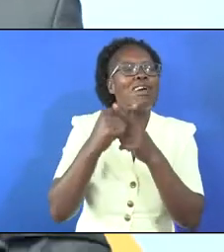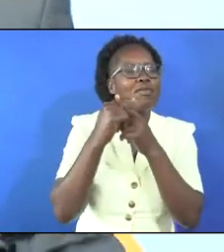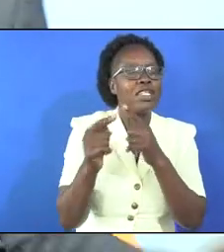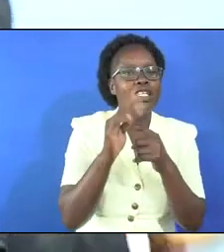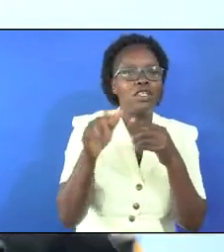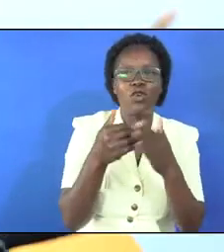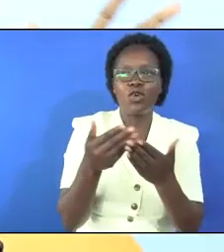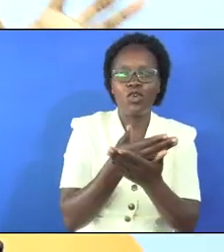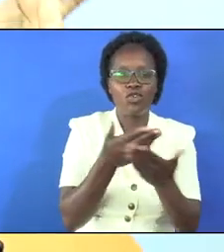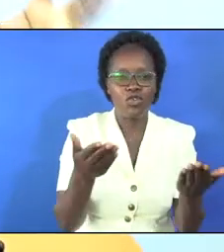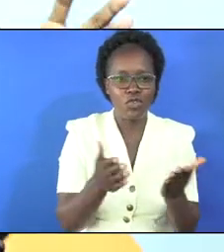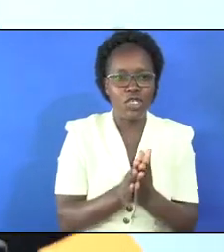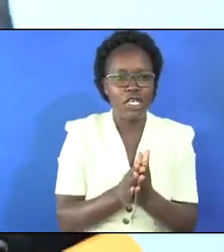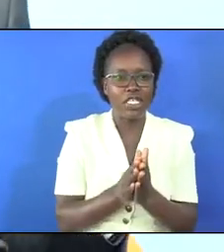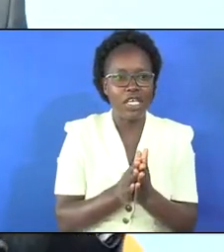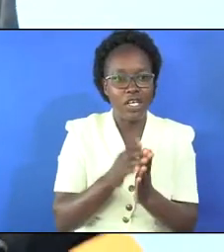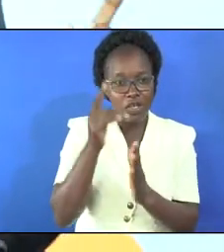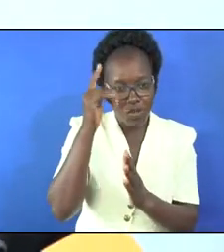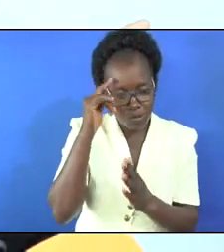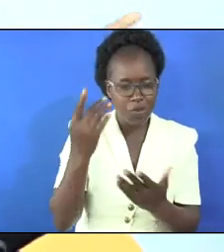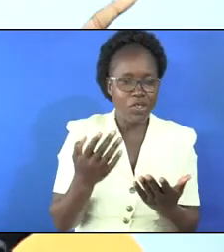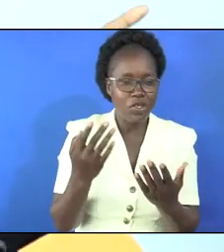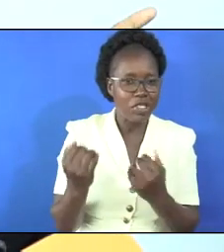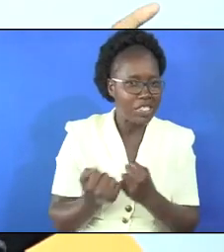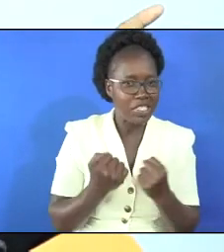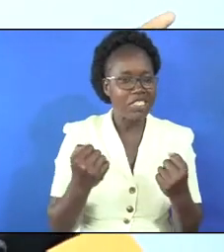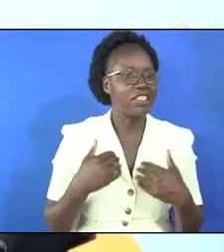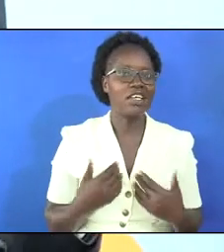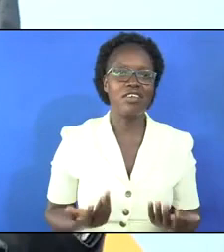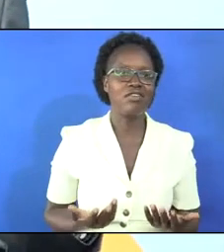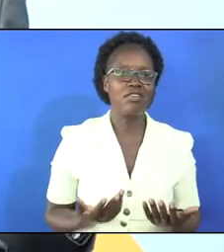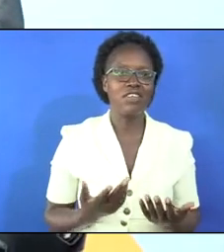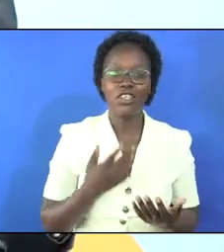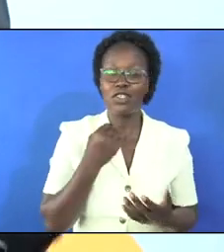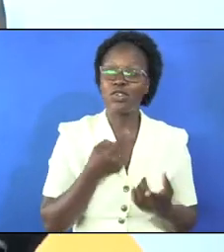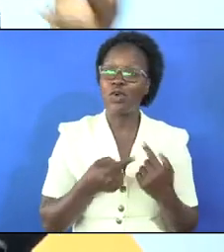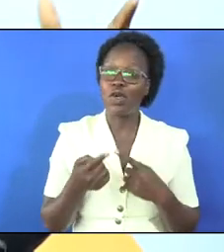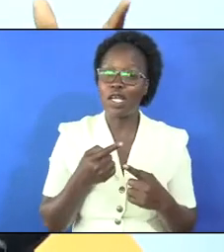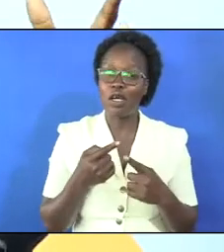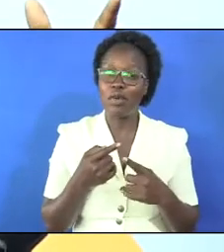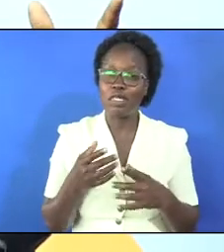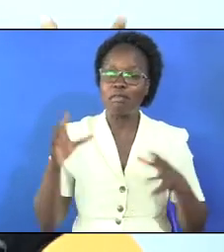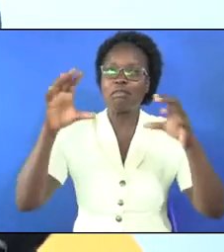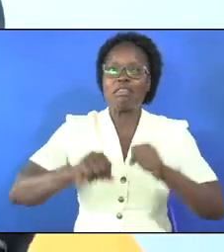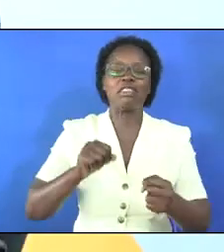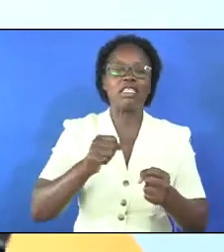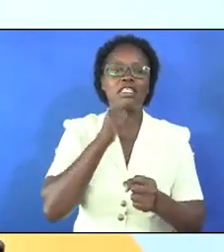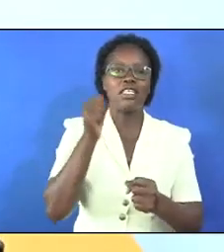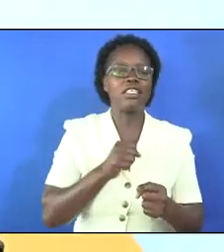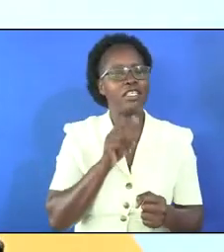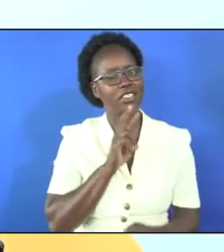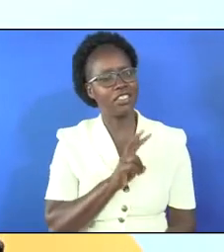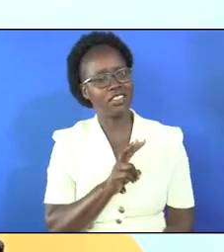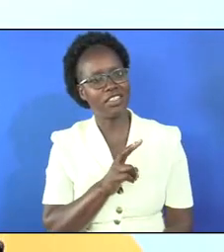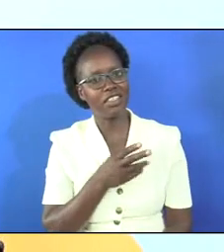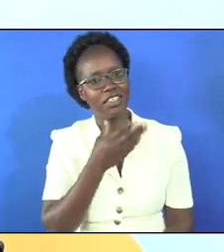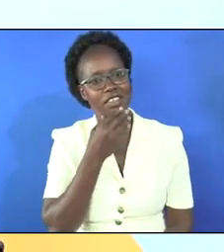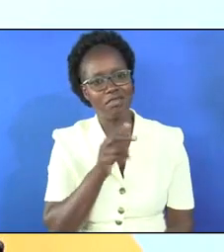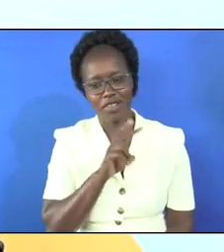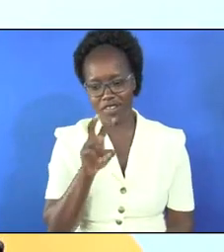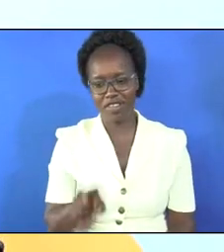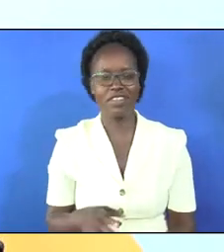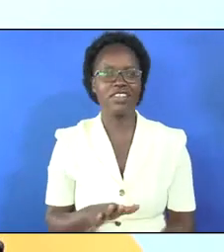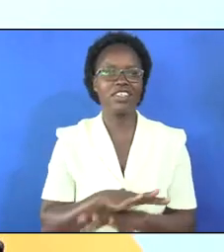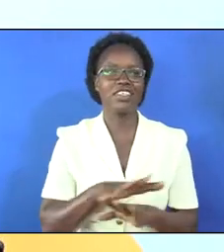all of you and we thought he was having strength so when he came and jumped on the elder and i saw him on the